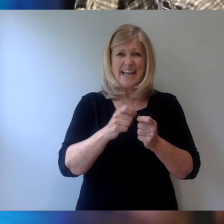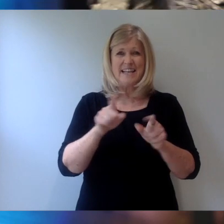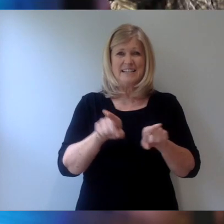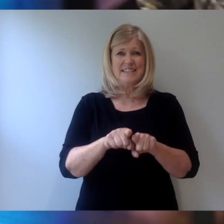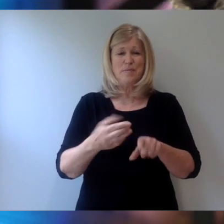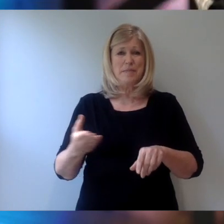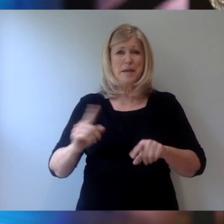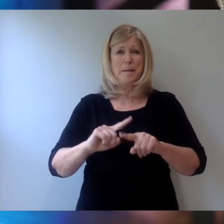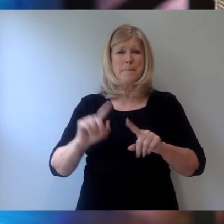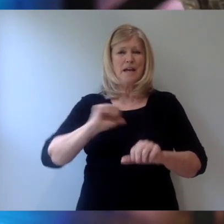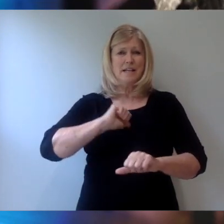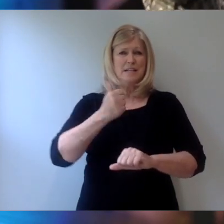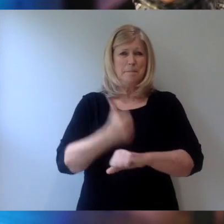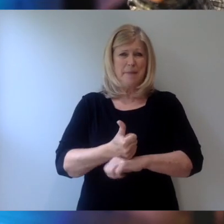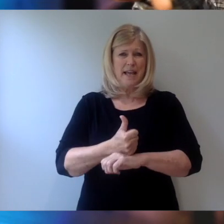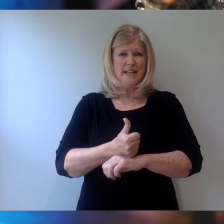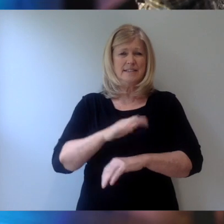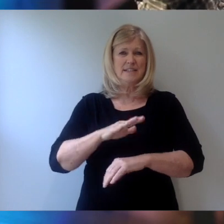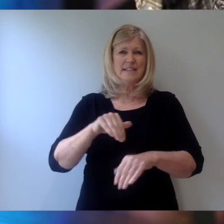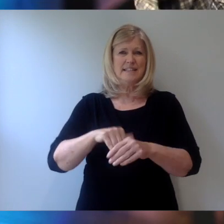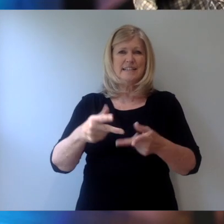in the same place.